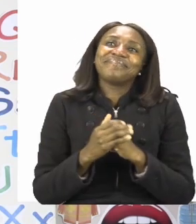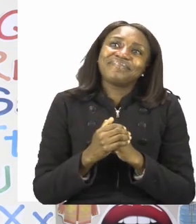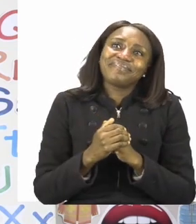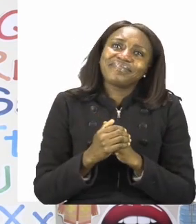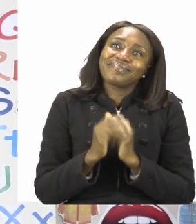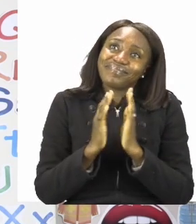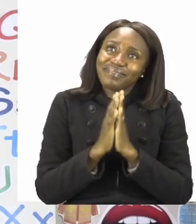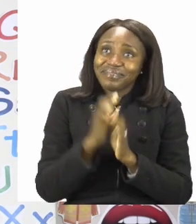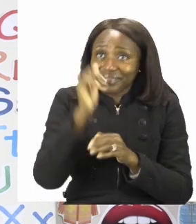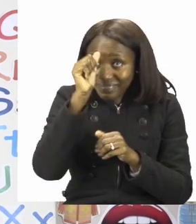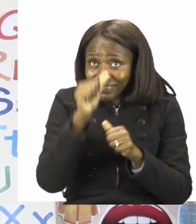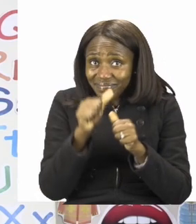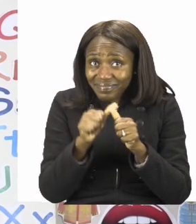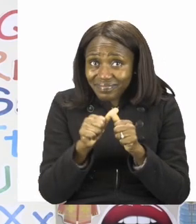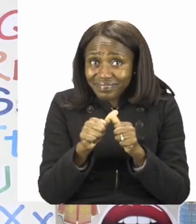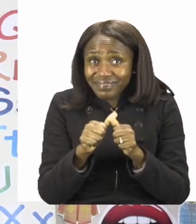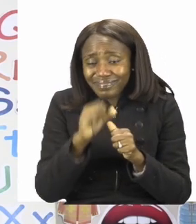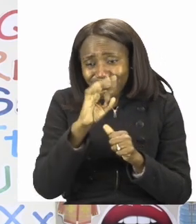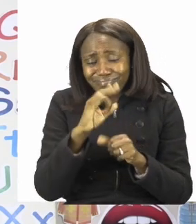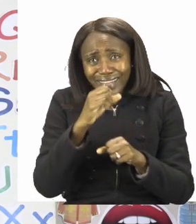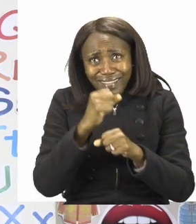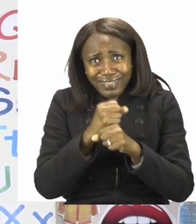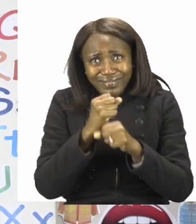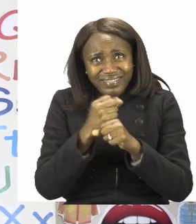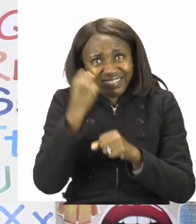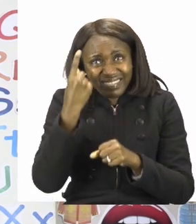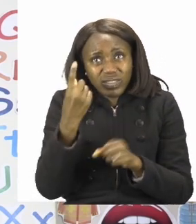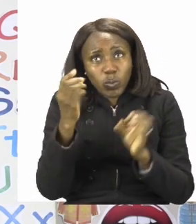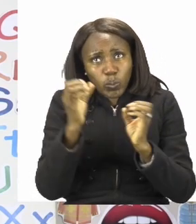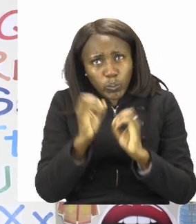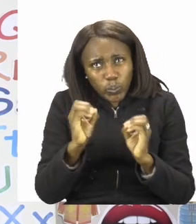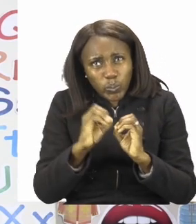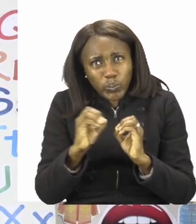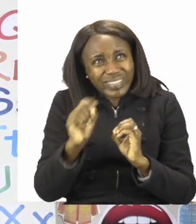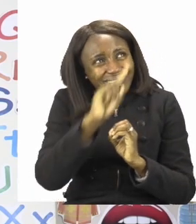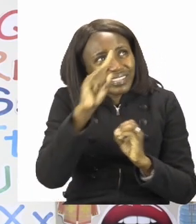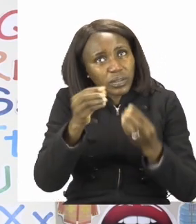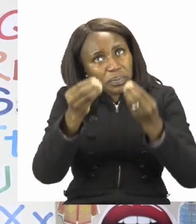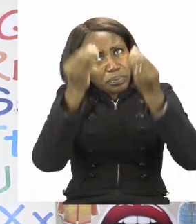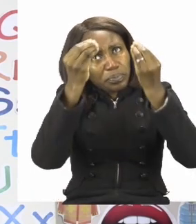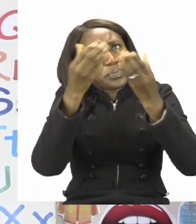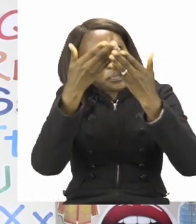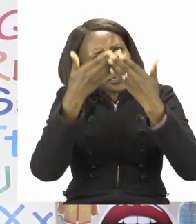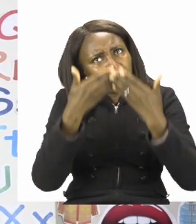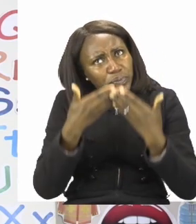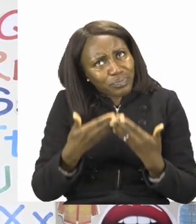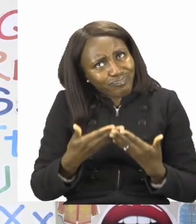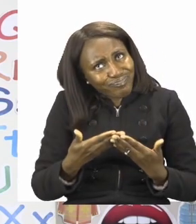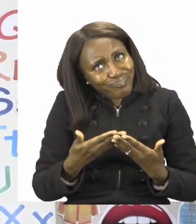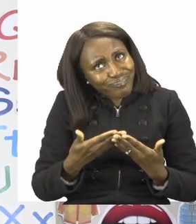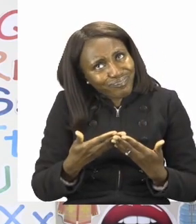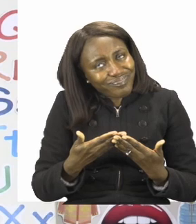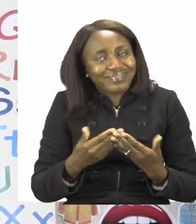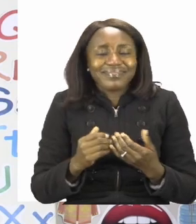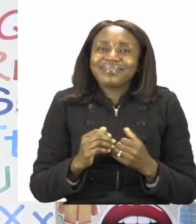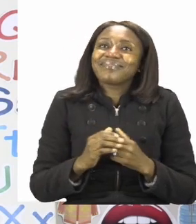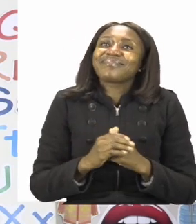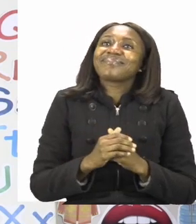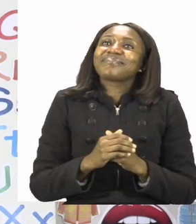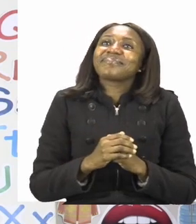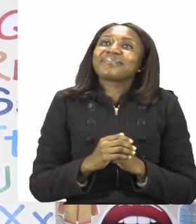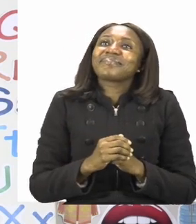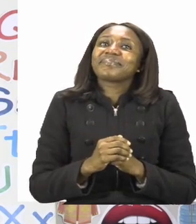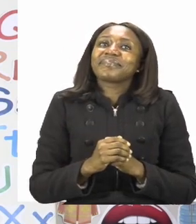Remember, if something is too hard or you're not sure what to do, that's okay, you can always ask an adult